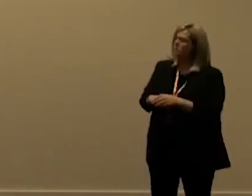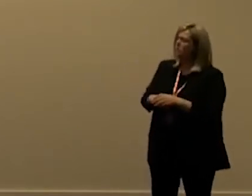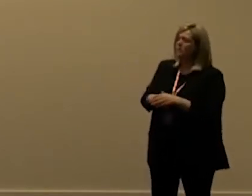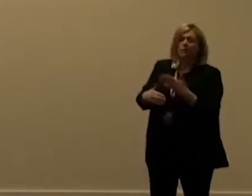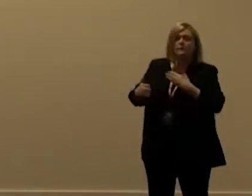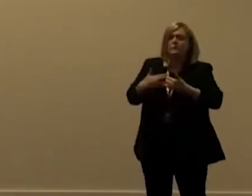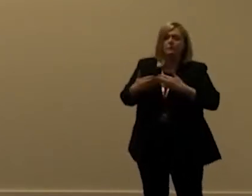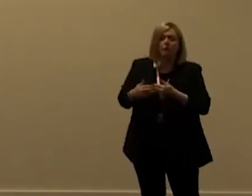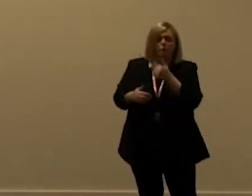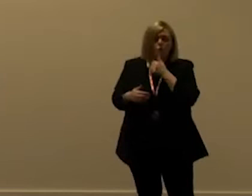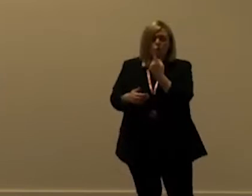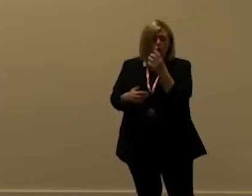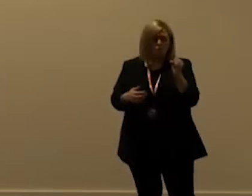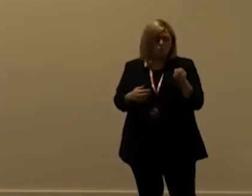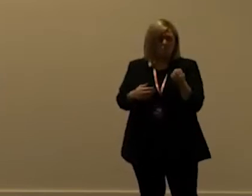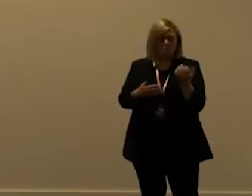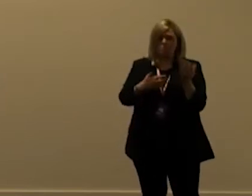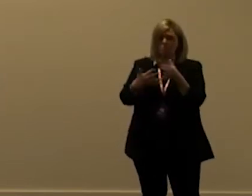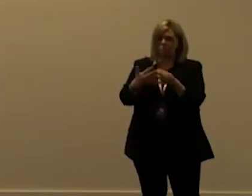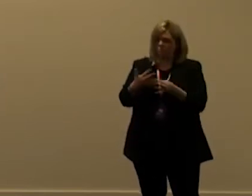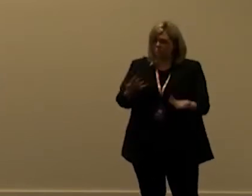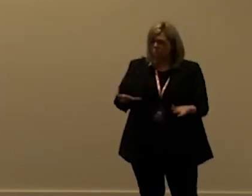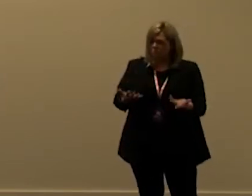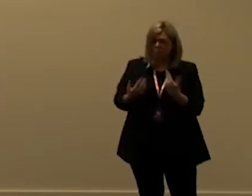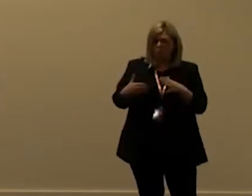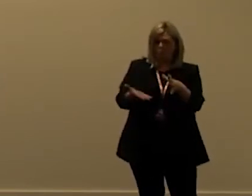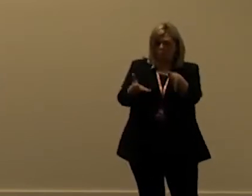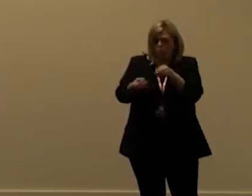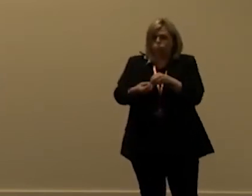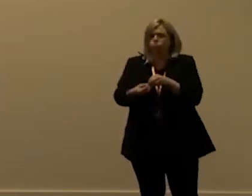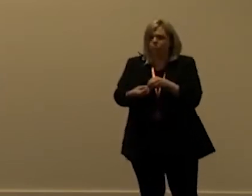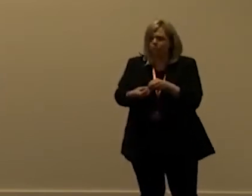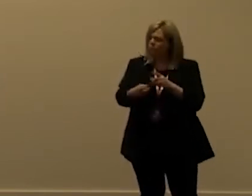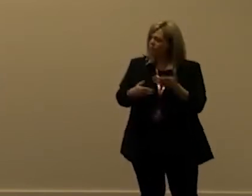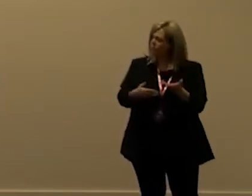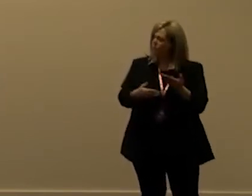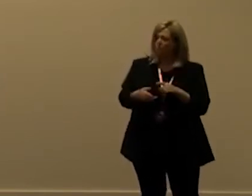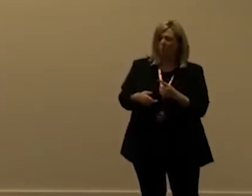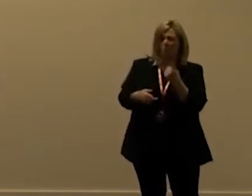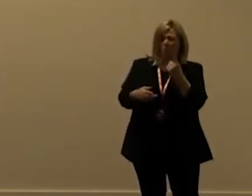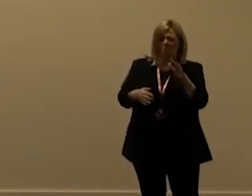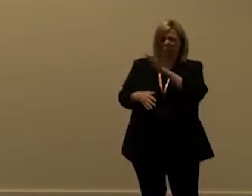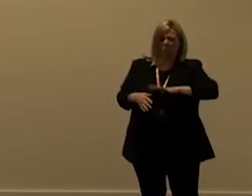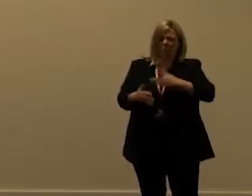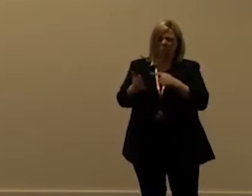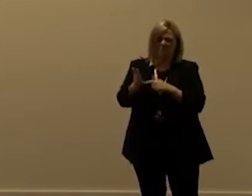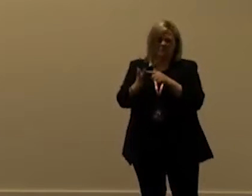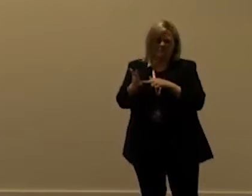use a hundred of service principles there all of their api calls are pulled into one pool and pulled from the this one for the entire tenant